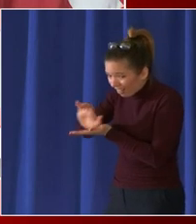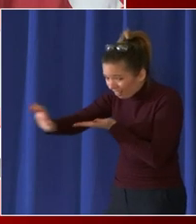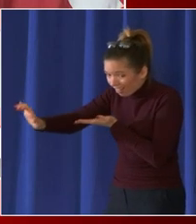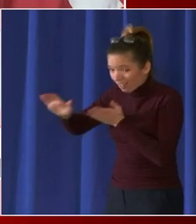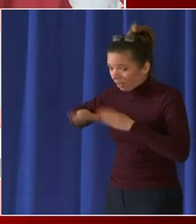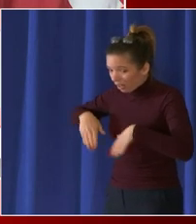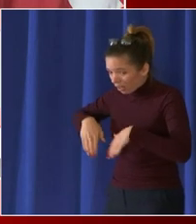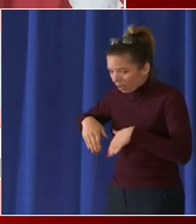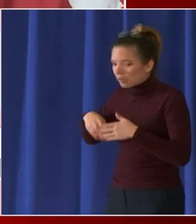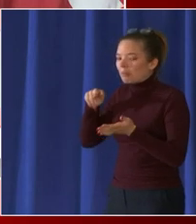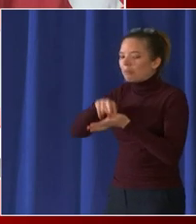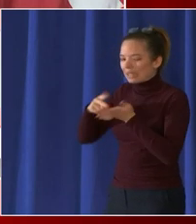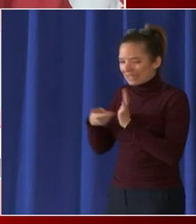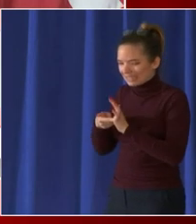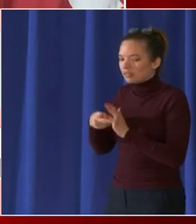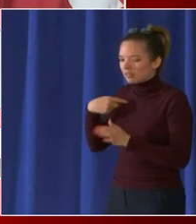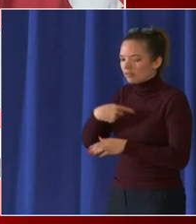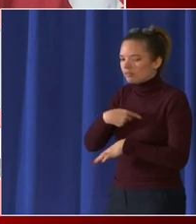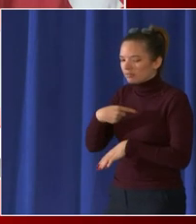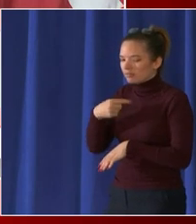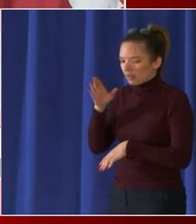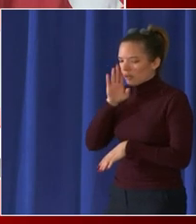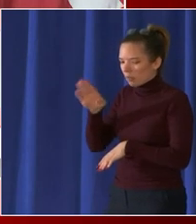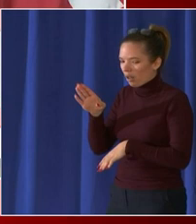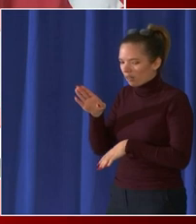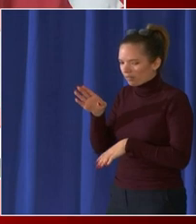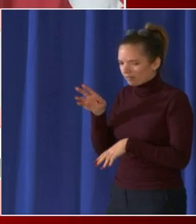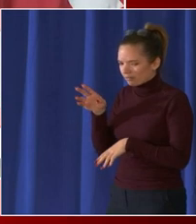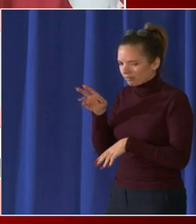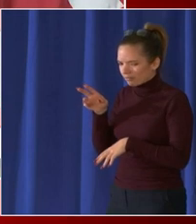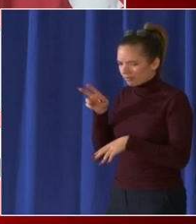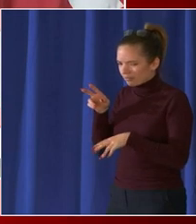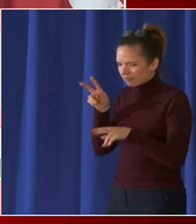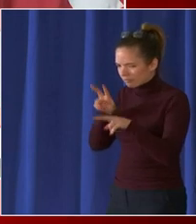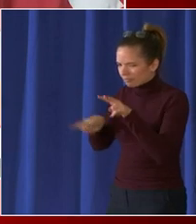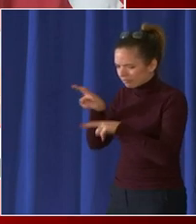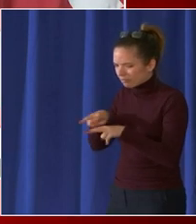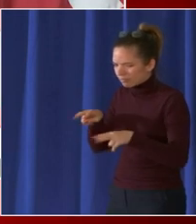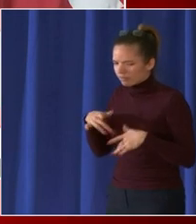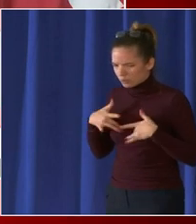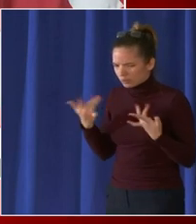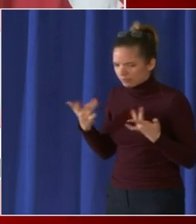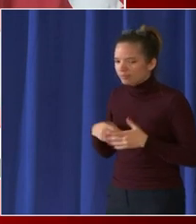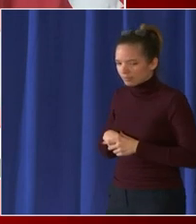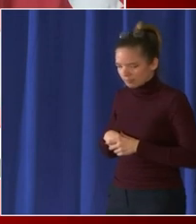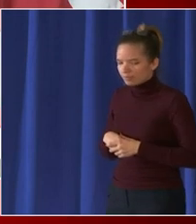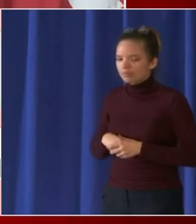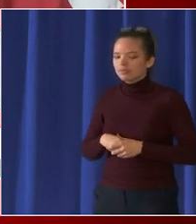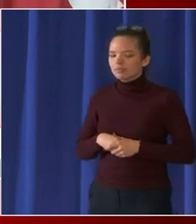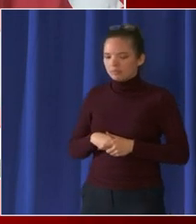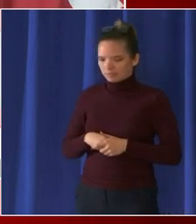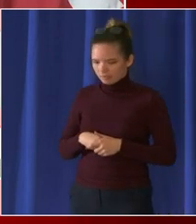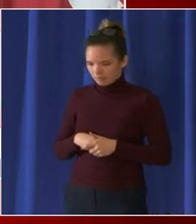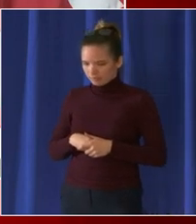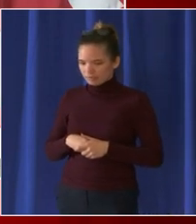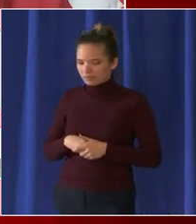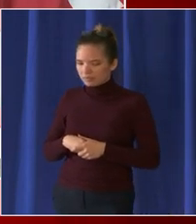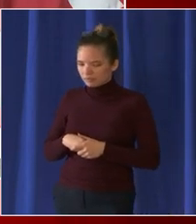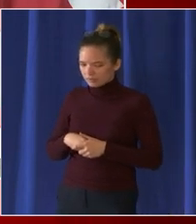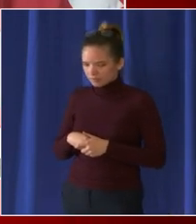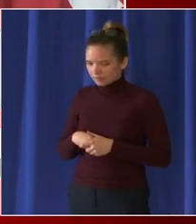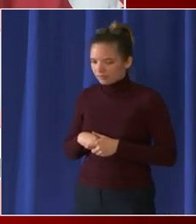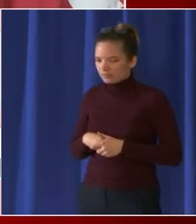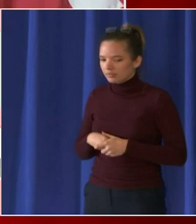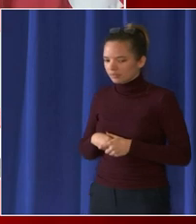but certainly uh the we were prepared and deployed our crews and contract crews um